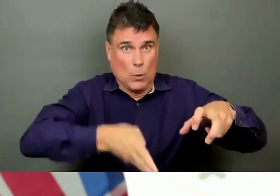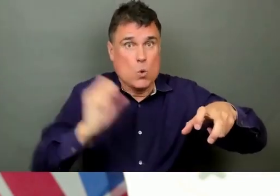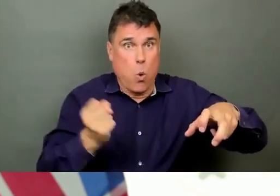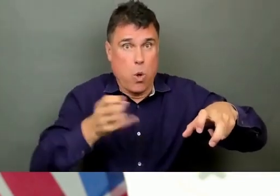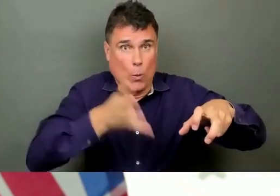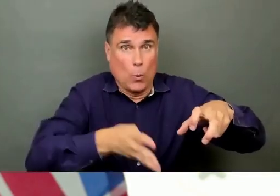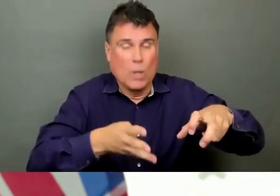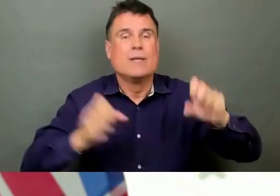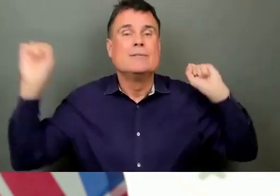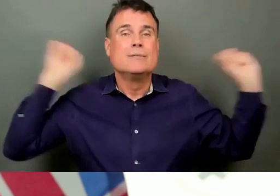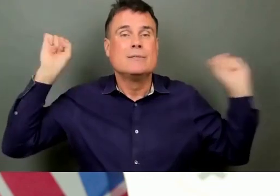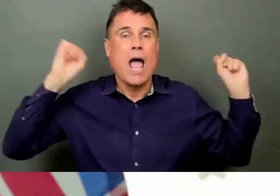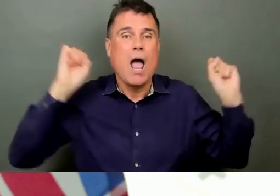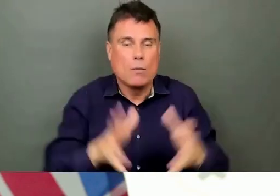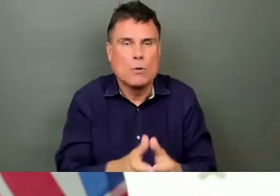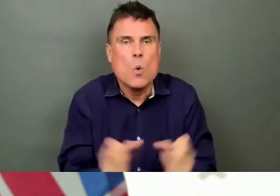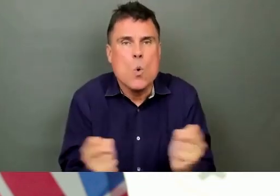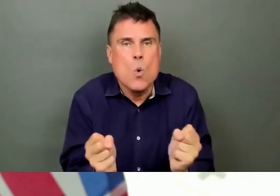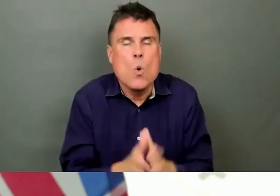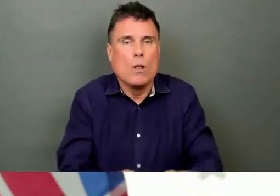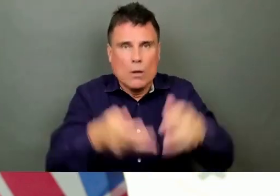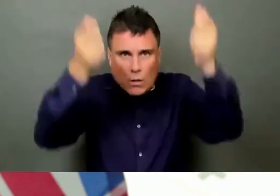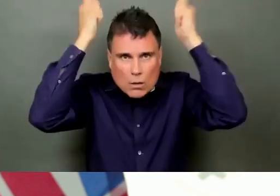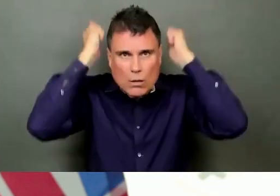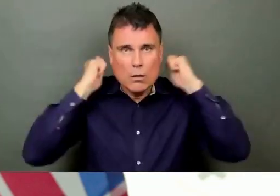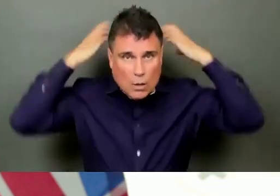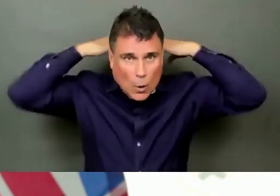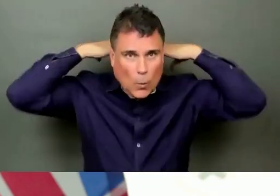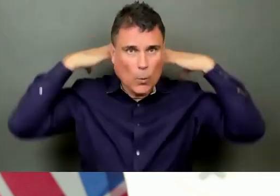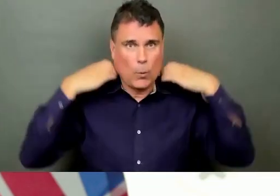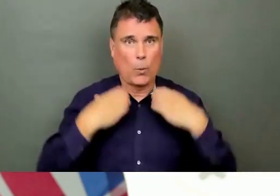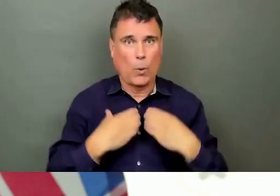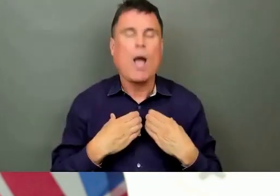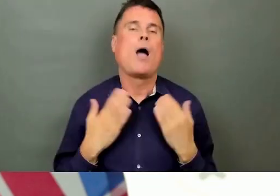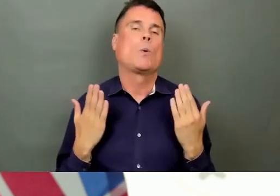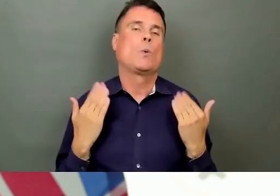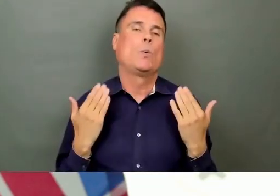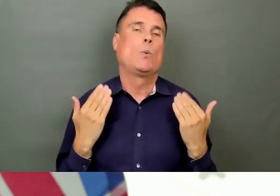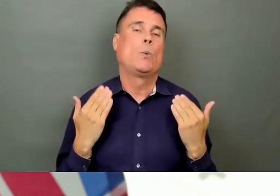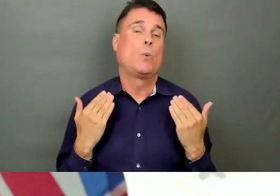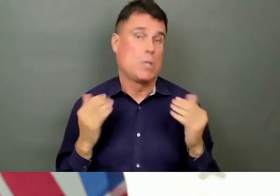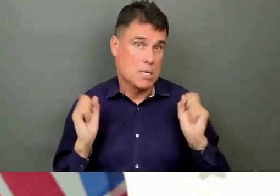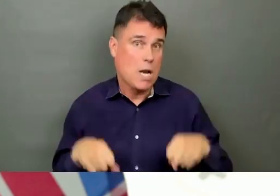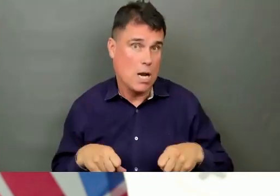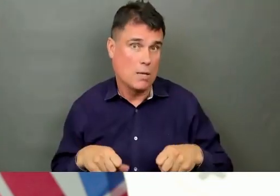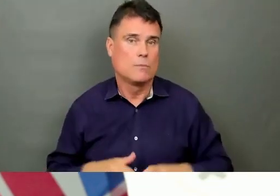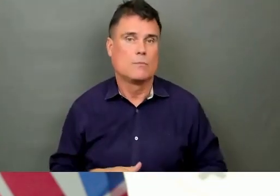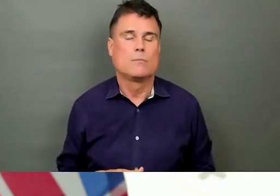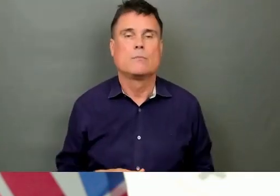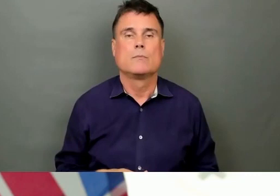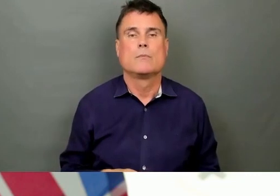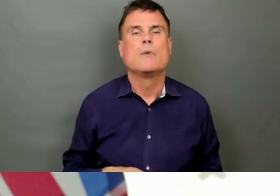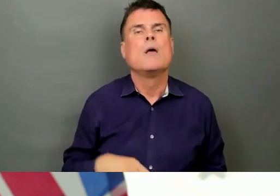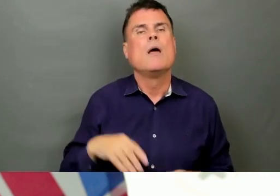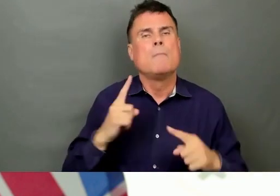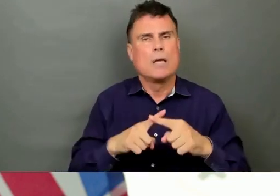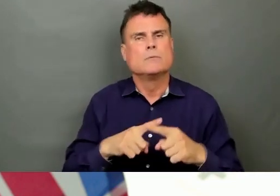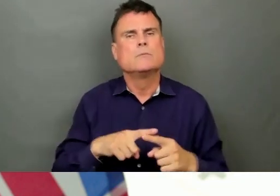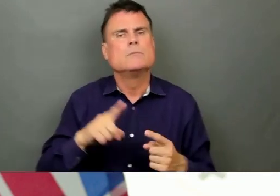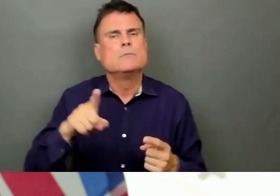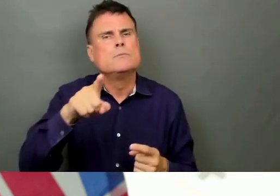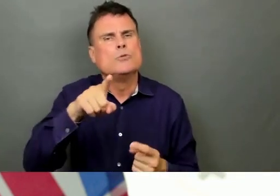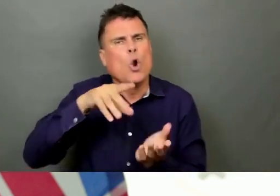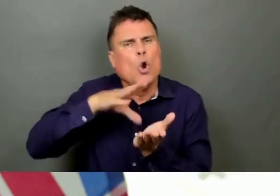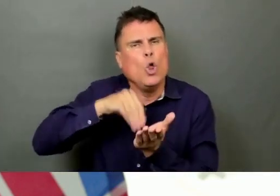Know the symptoms of dangerous heat exhaustion and heat stroke. If you find that people are getting